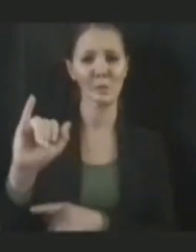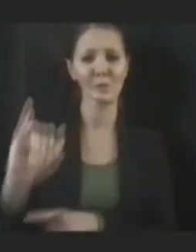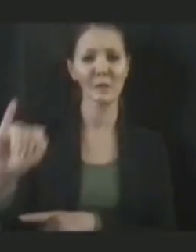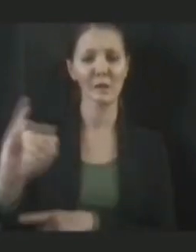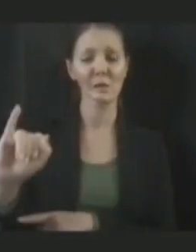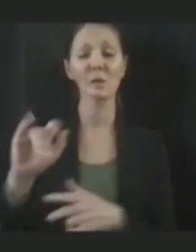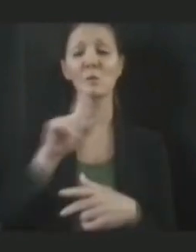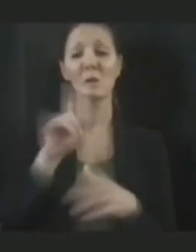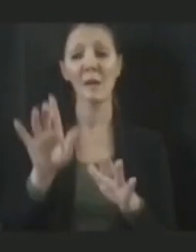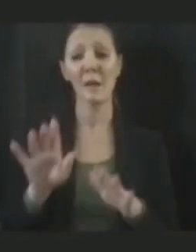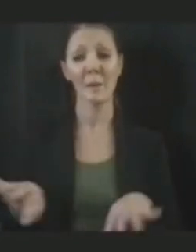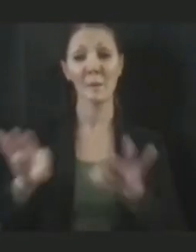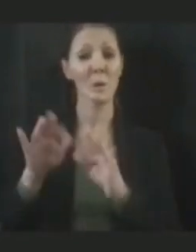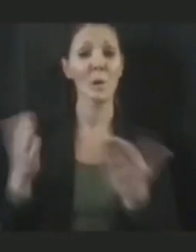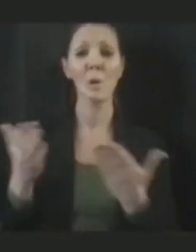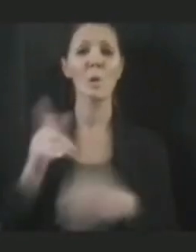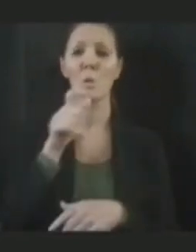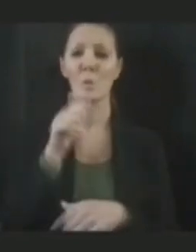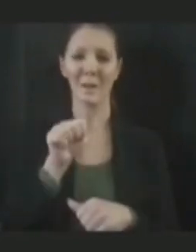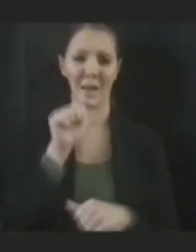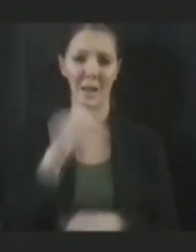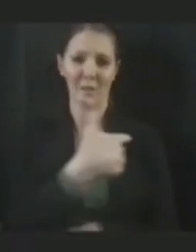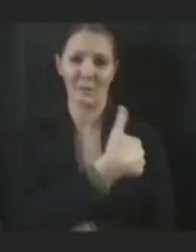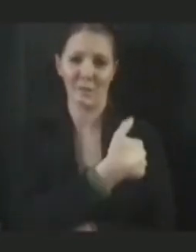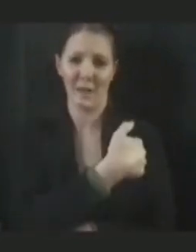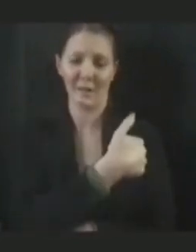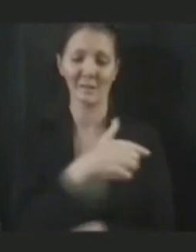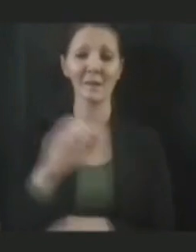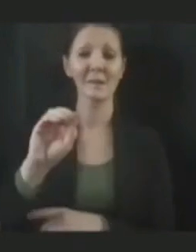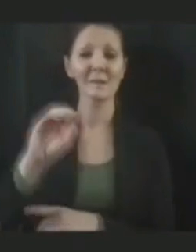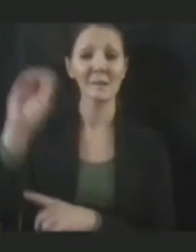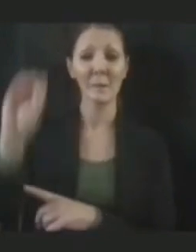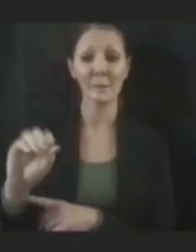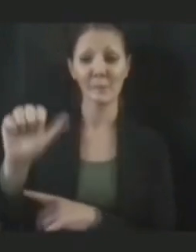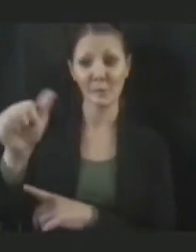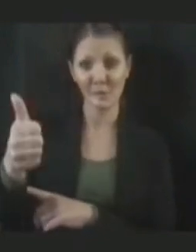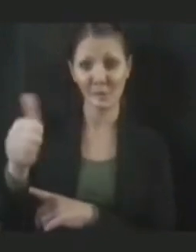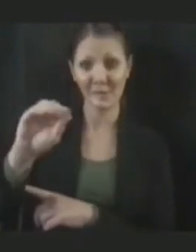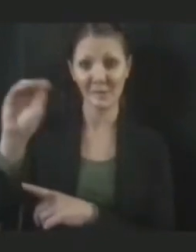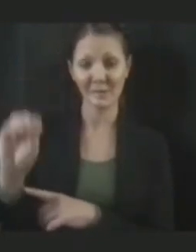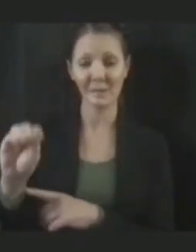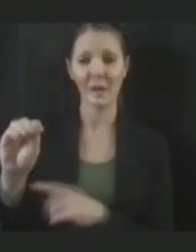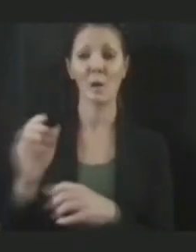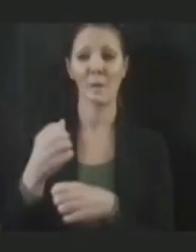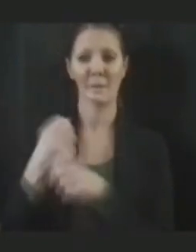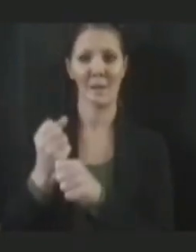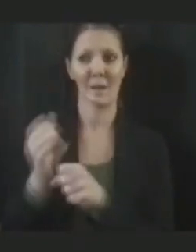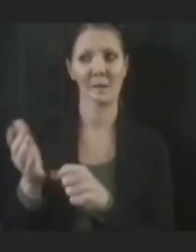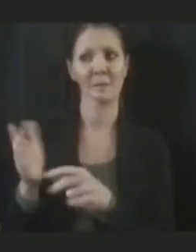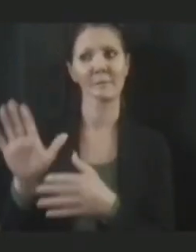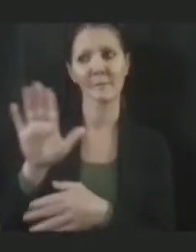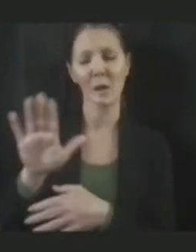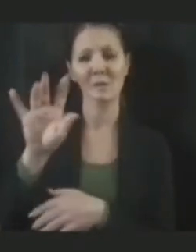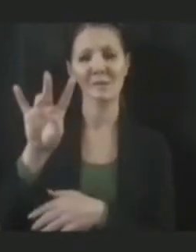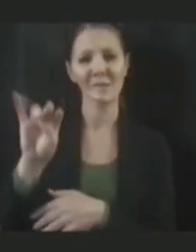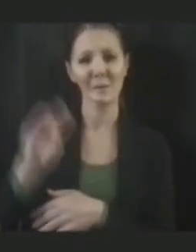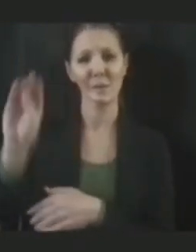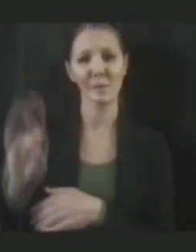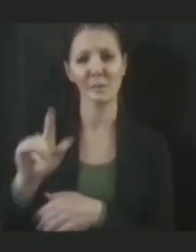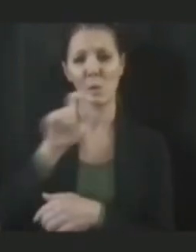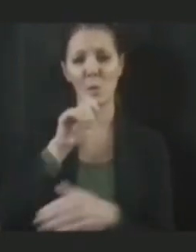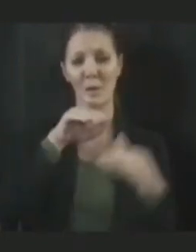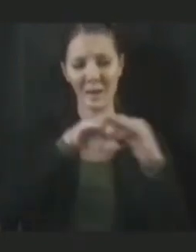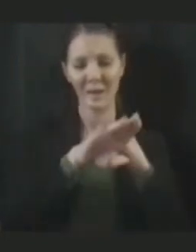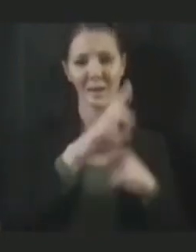mainly it's the unvaccinated. 10% of the people are creating 70% of the folks who go into our hospitals. And